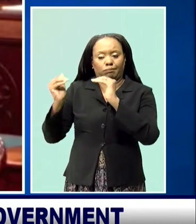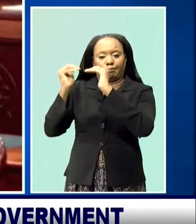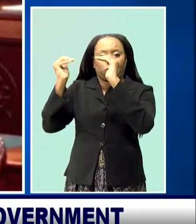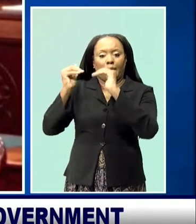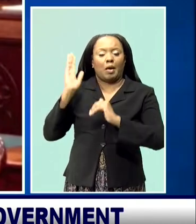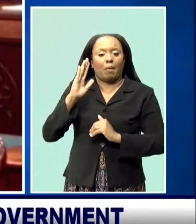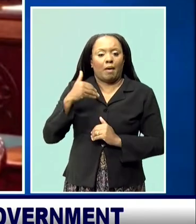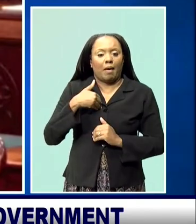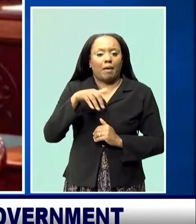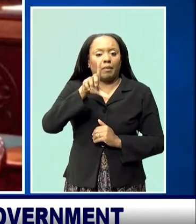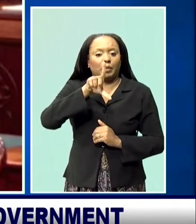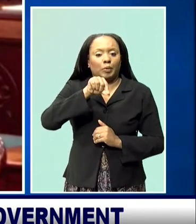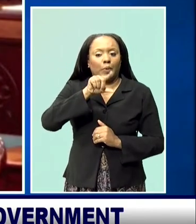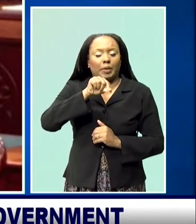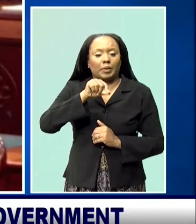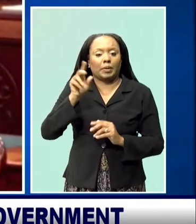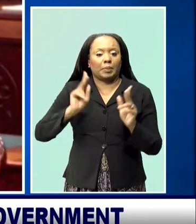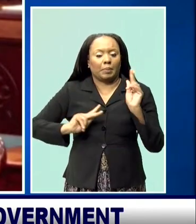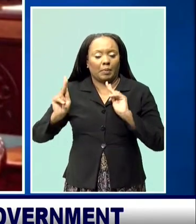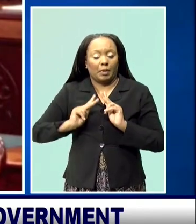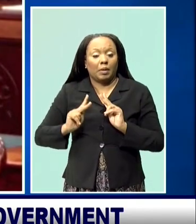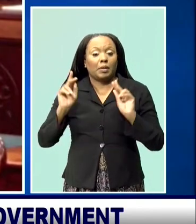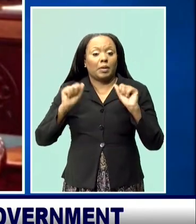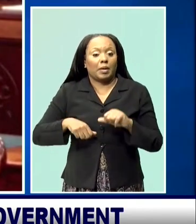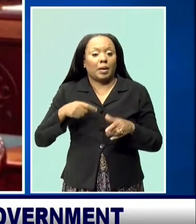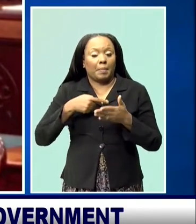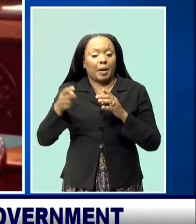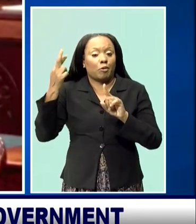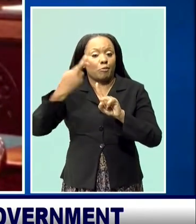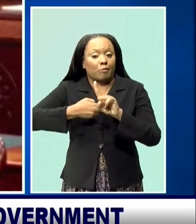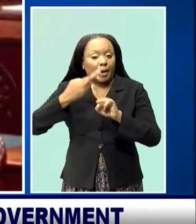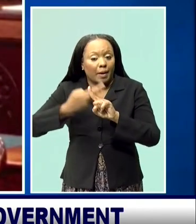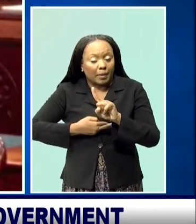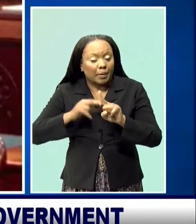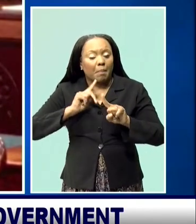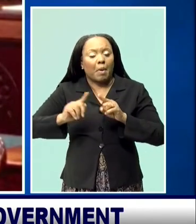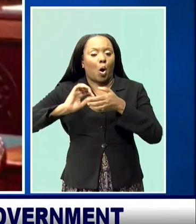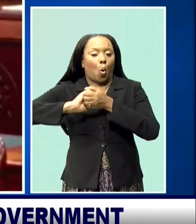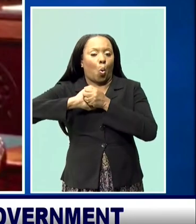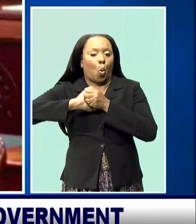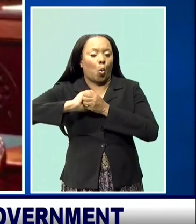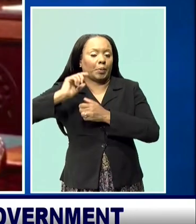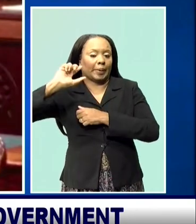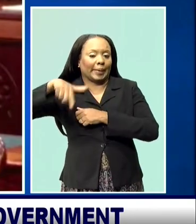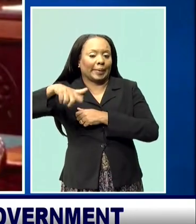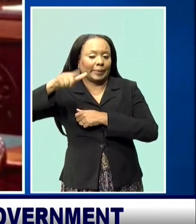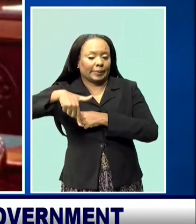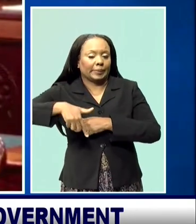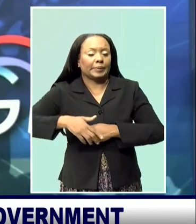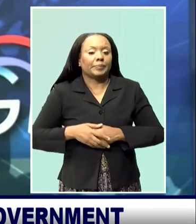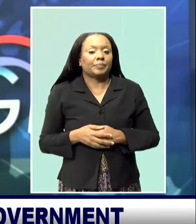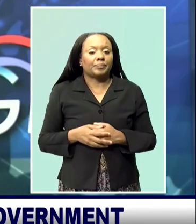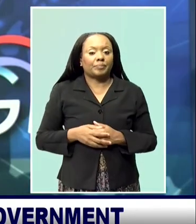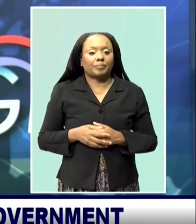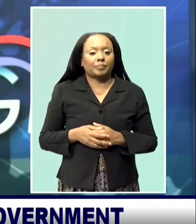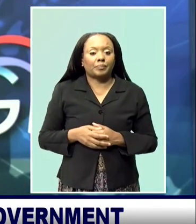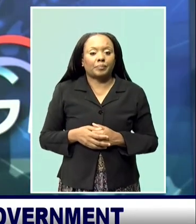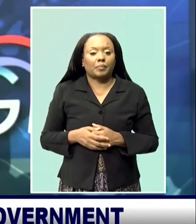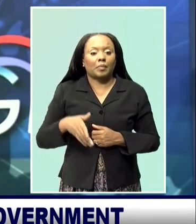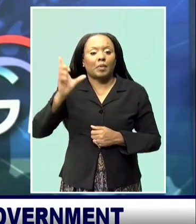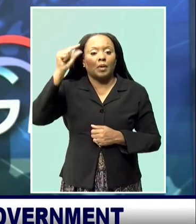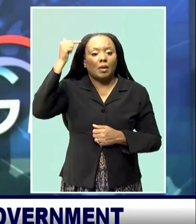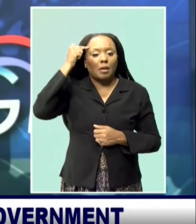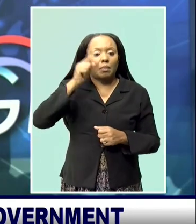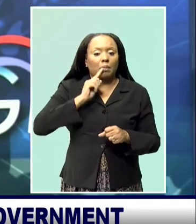persons ranked to own units in this country to address some of the challenges in the urban corridor. Mr.